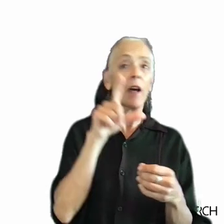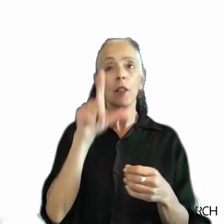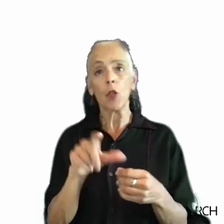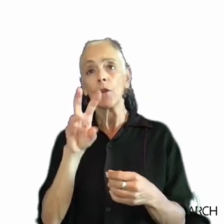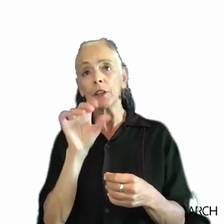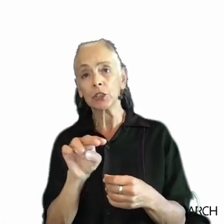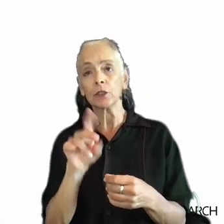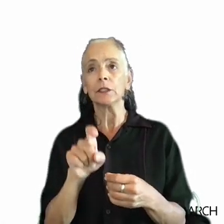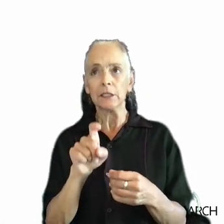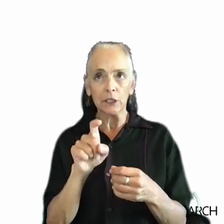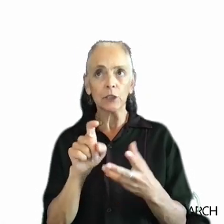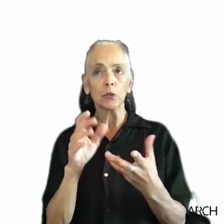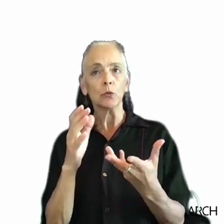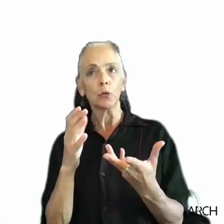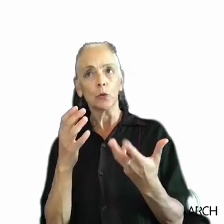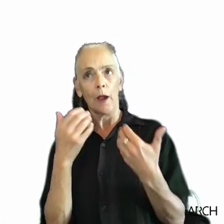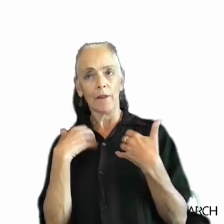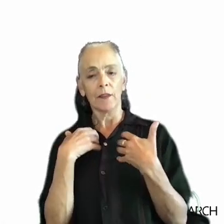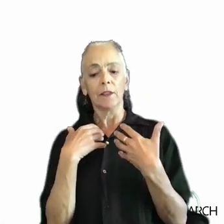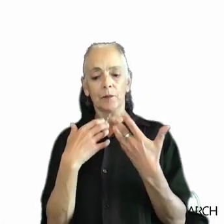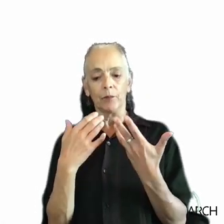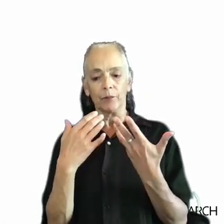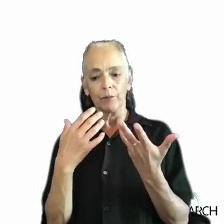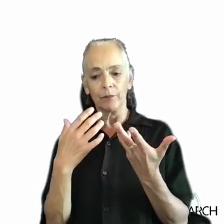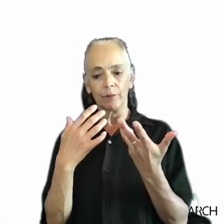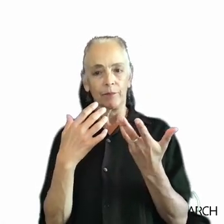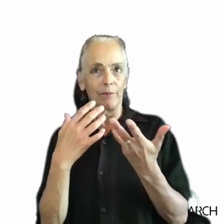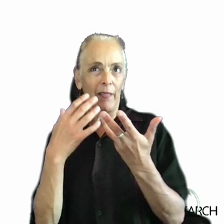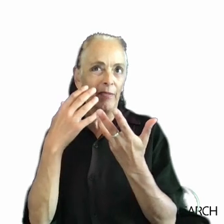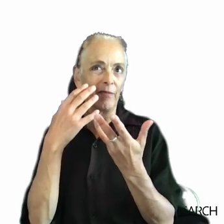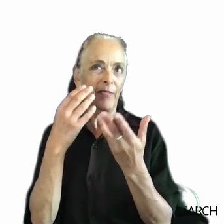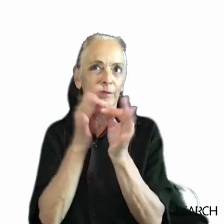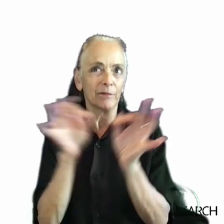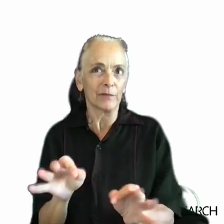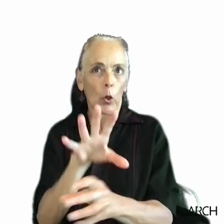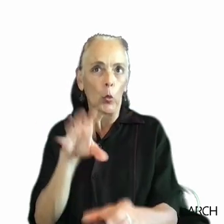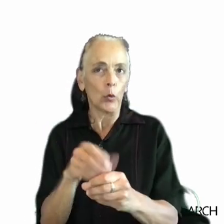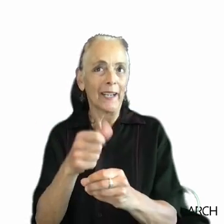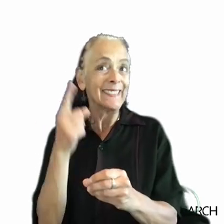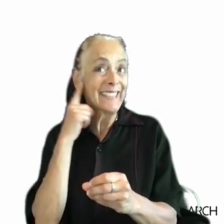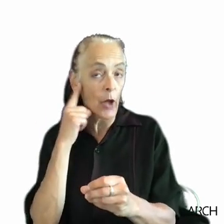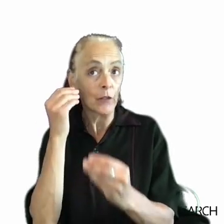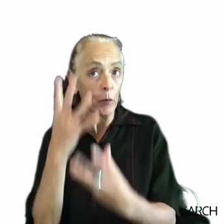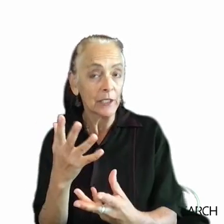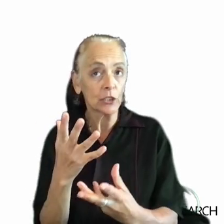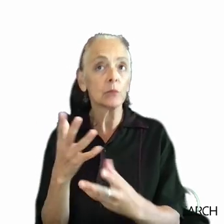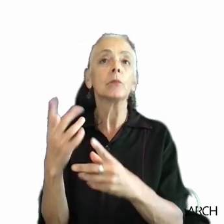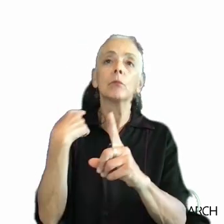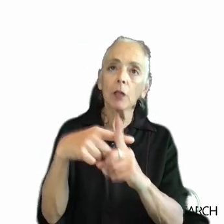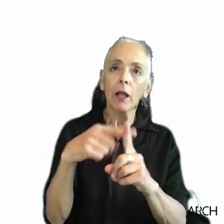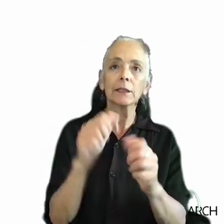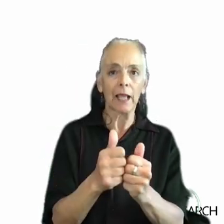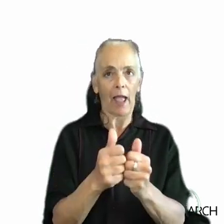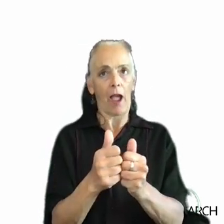information to convey the same information provided by any sounds. And you would also want to think about how to present that visual information